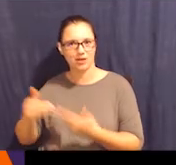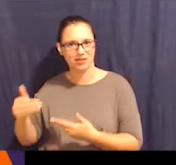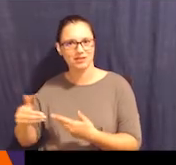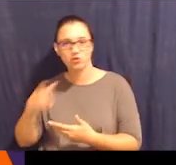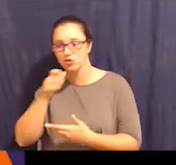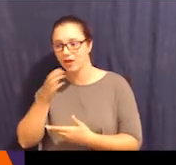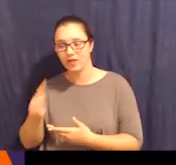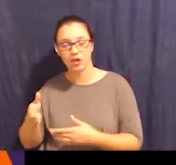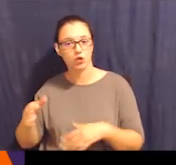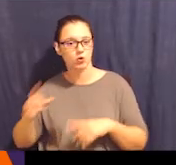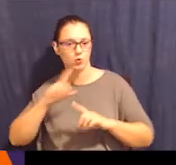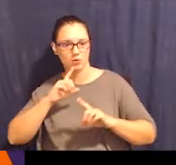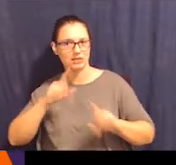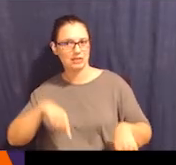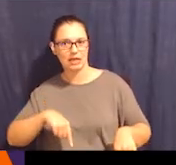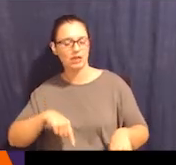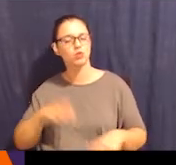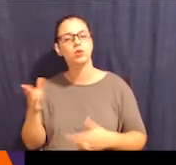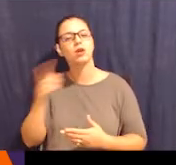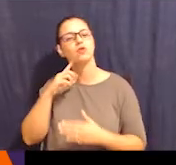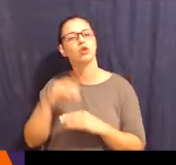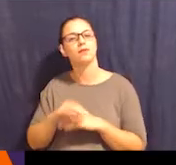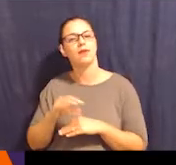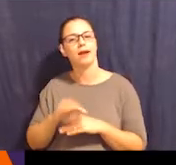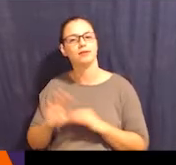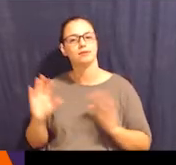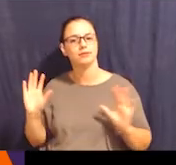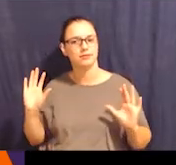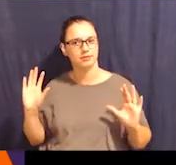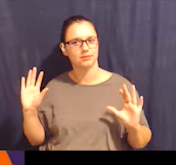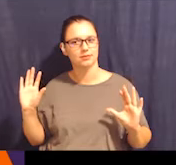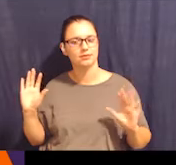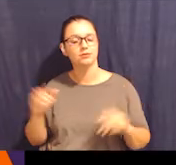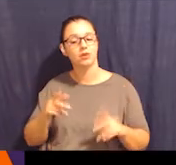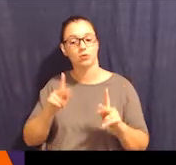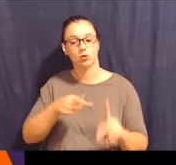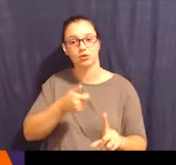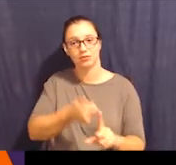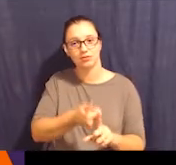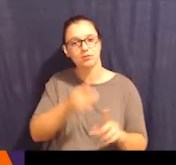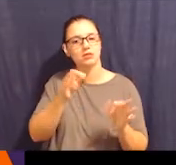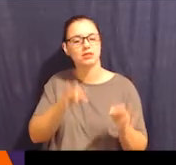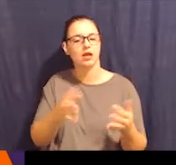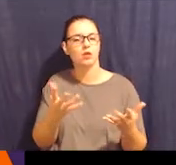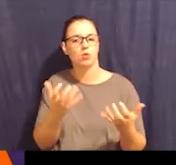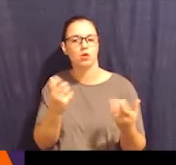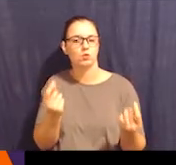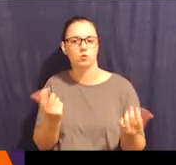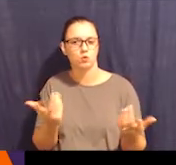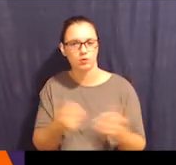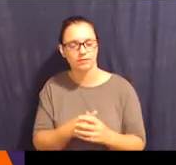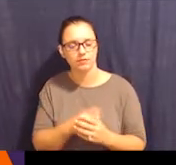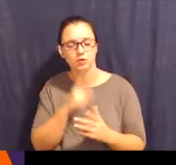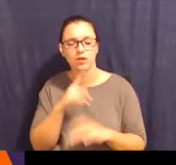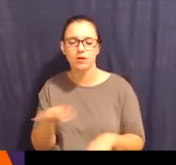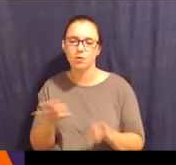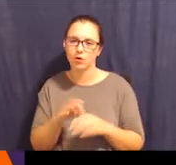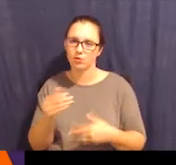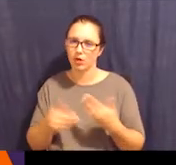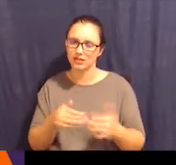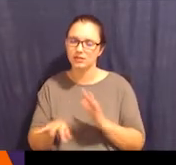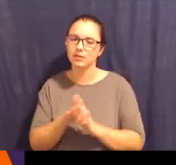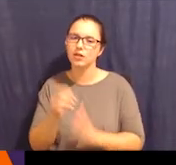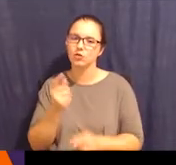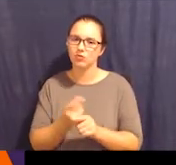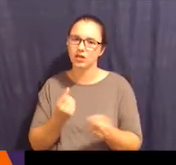of the process. You're not there to dictate. You're there to give advice. And then the person decides what they want to do. So this is a really important